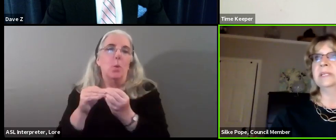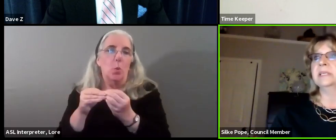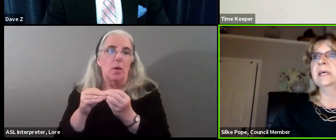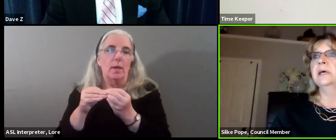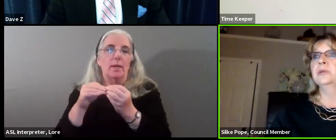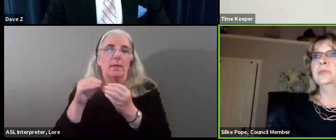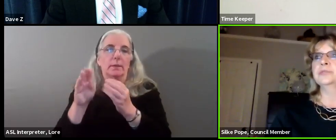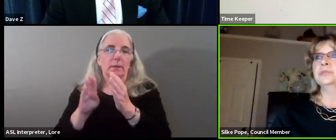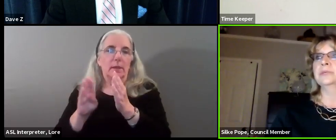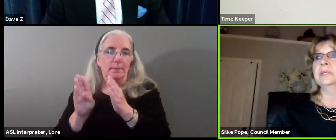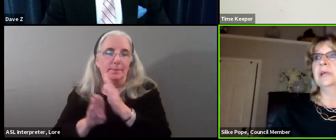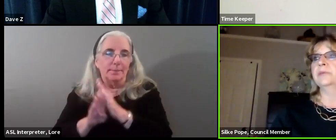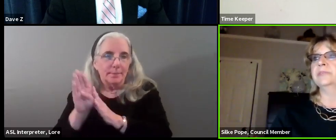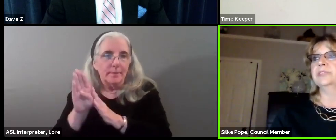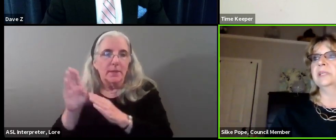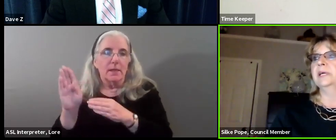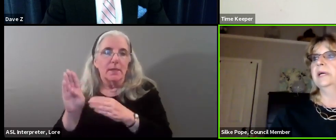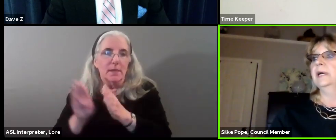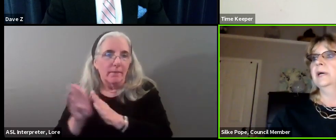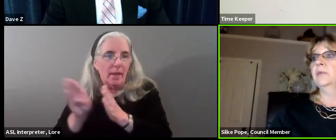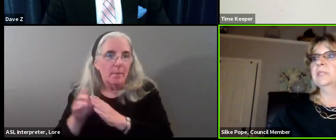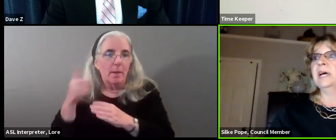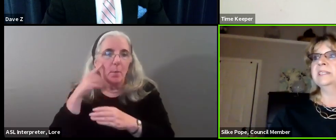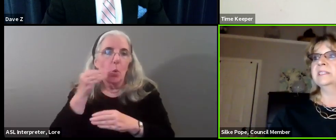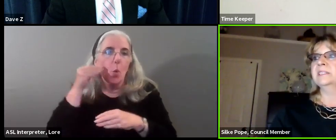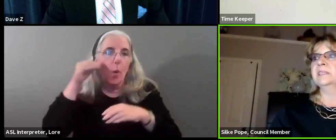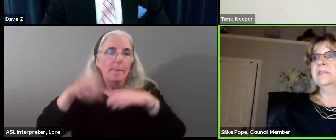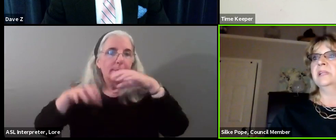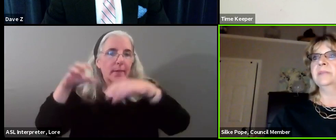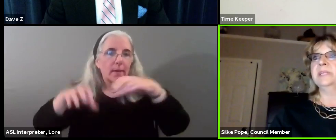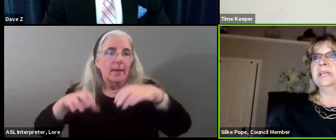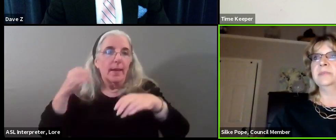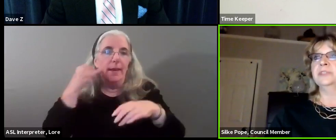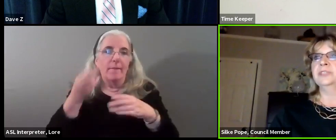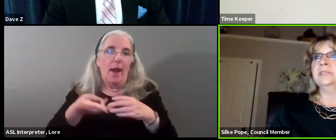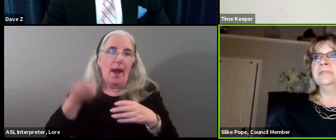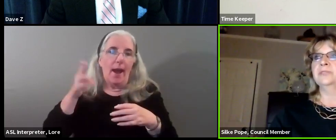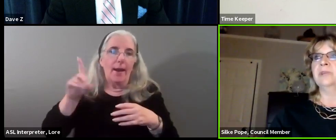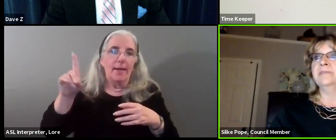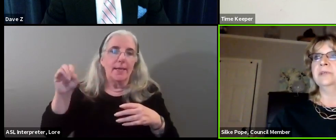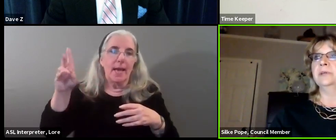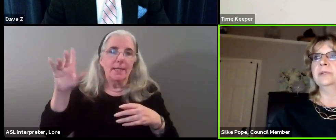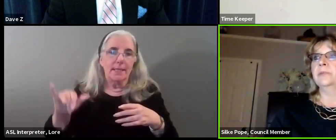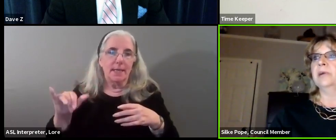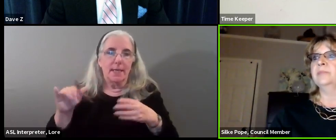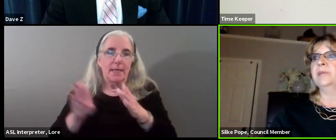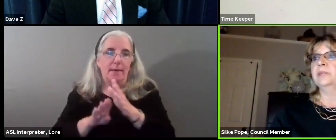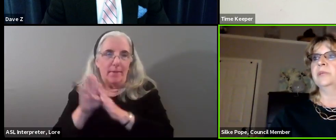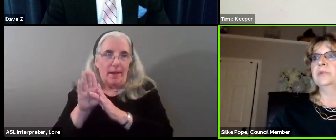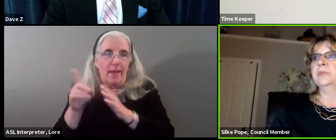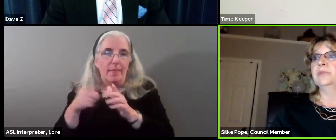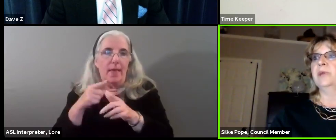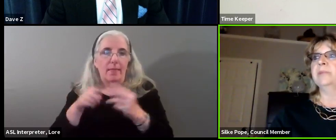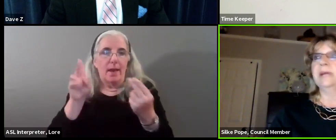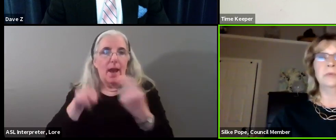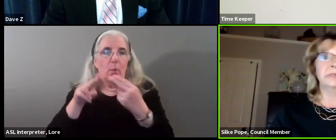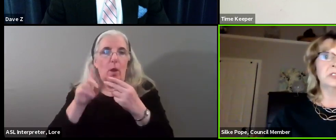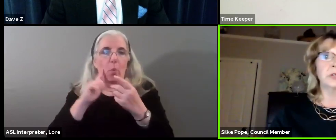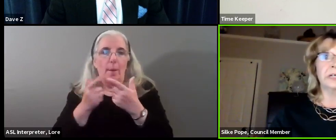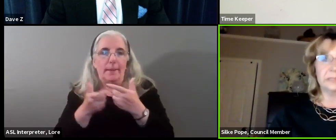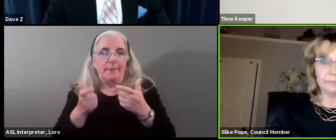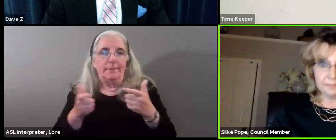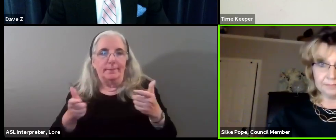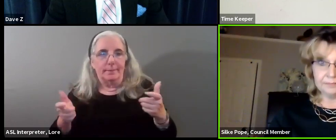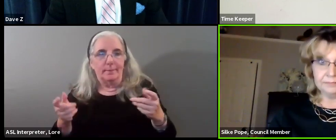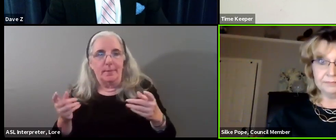development to pursue in our region. Once high-density development has been achieved, the traffic on the widening beltway will be right back where